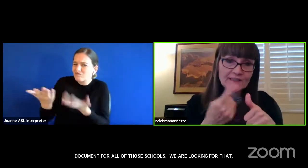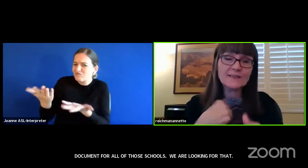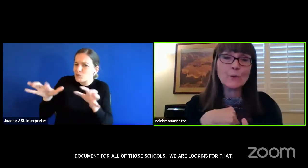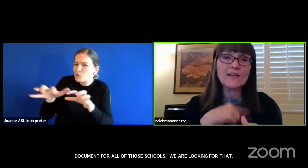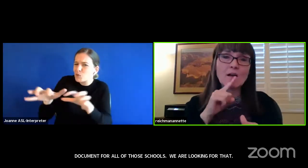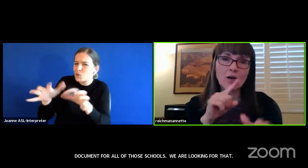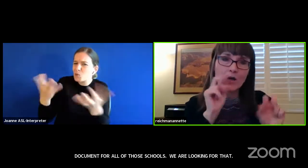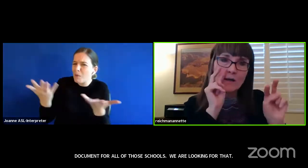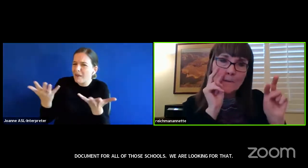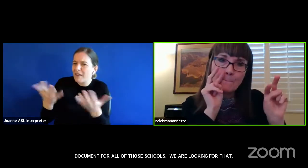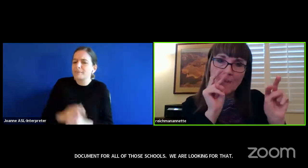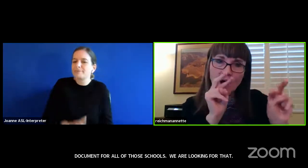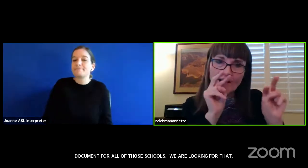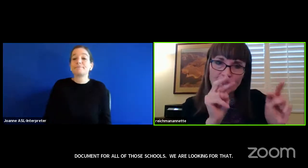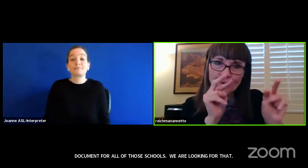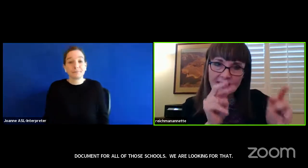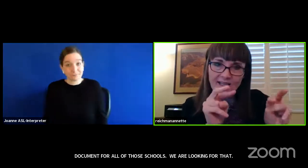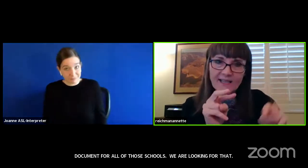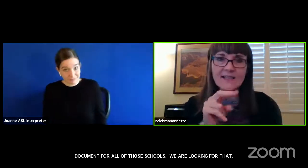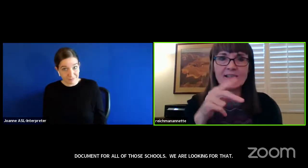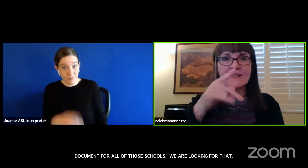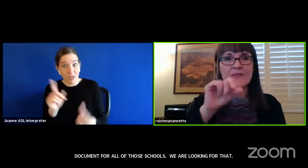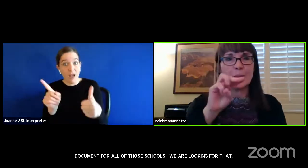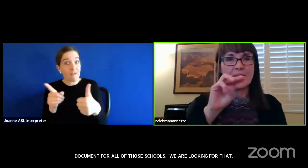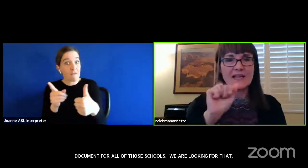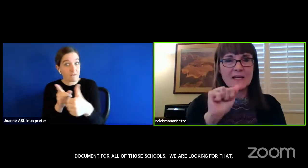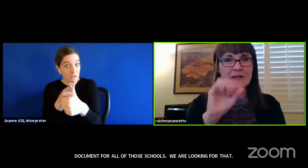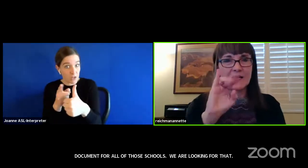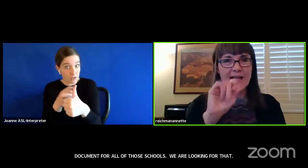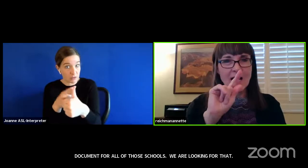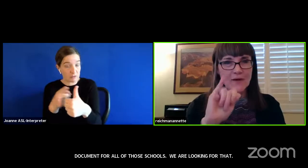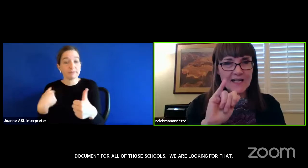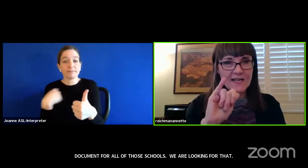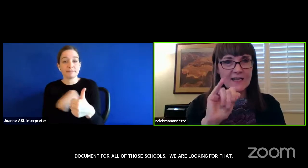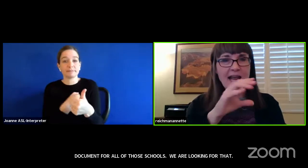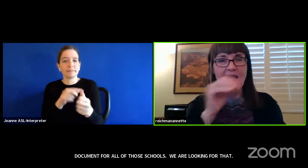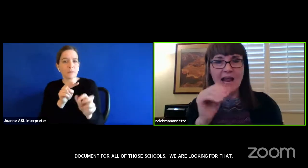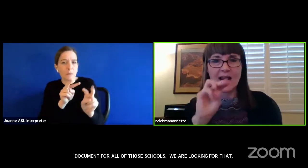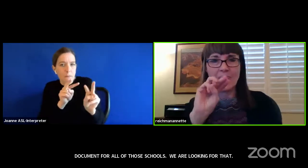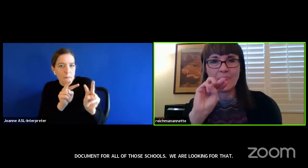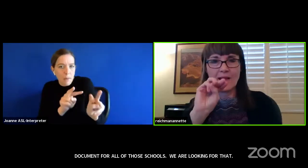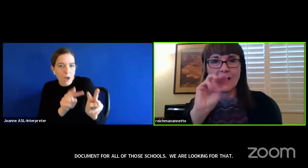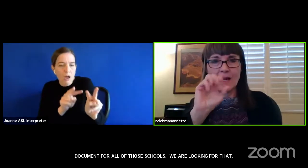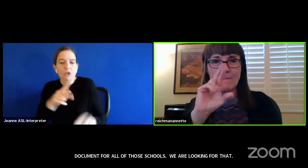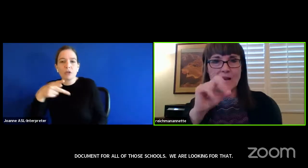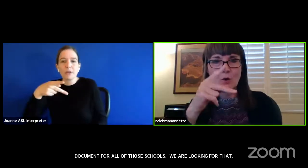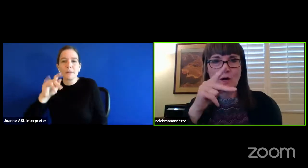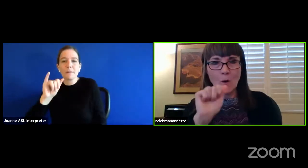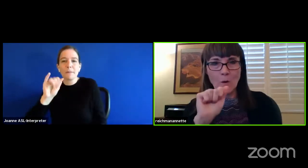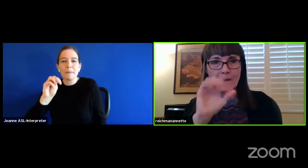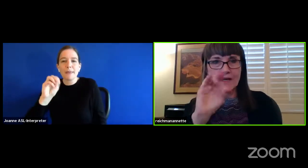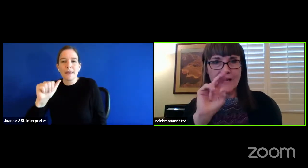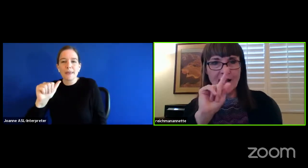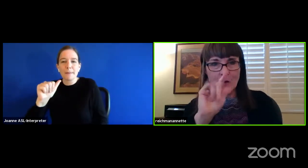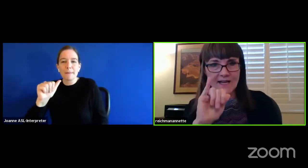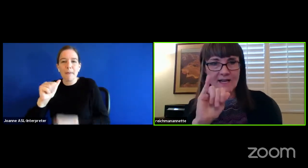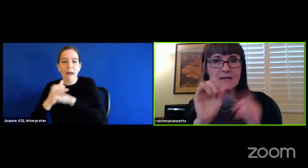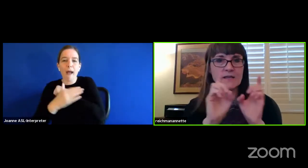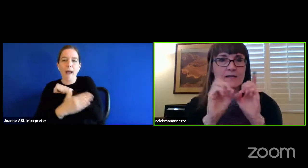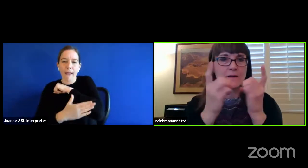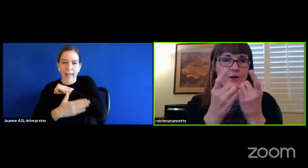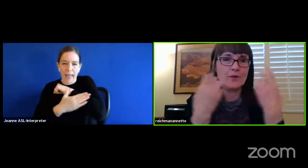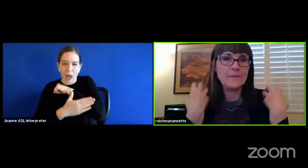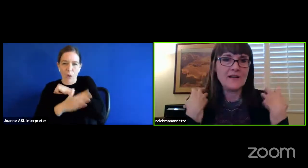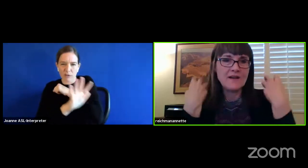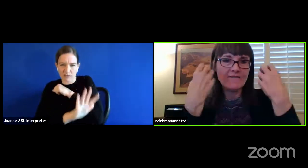first we are monitoring the Pima County and the Maricopa County